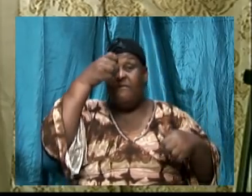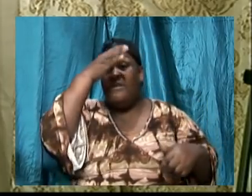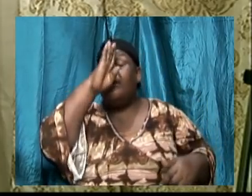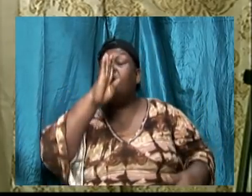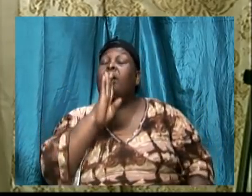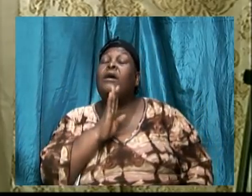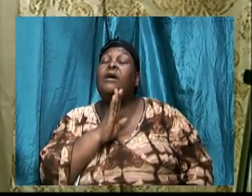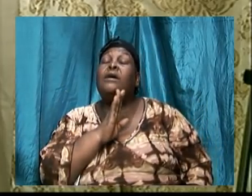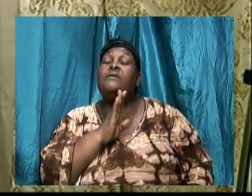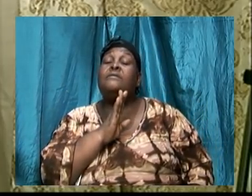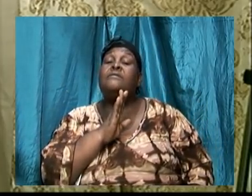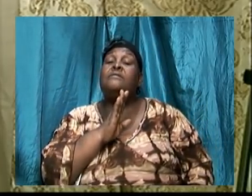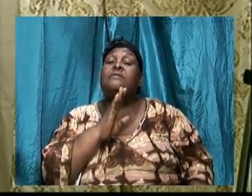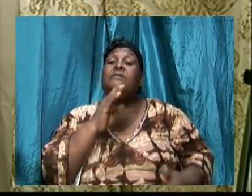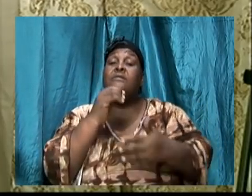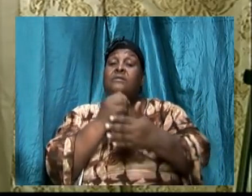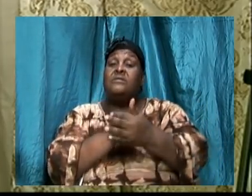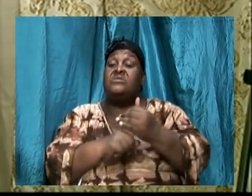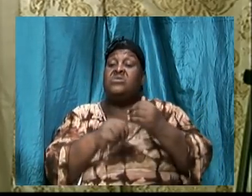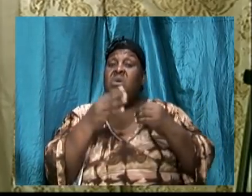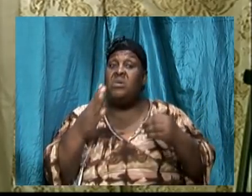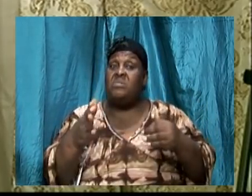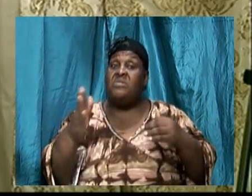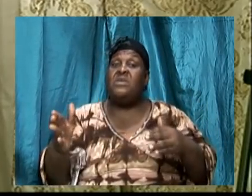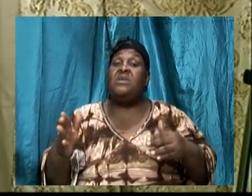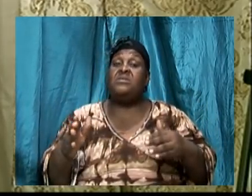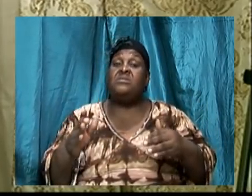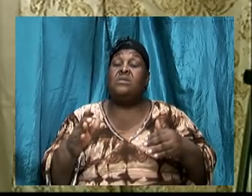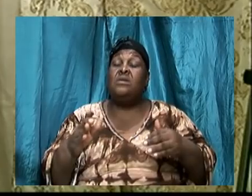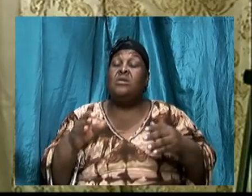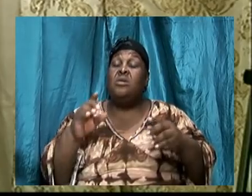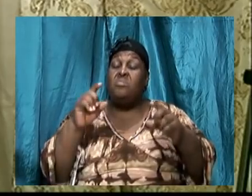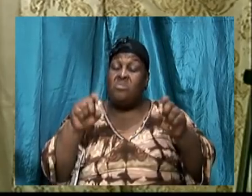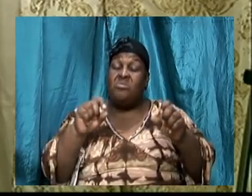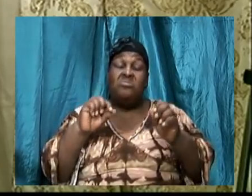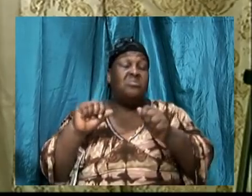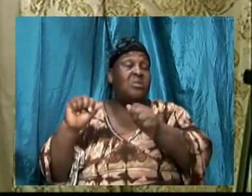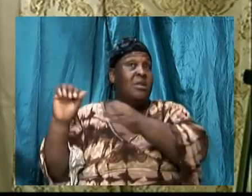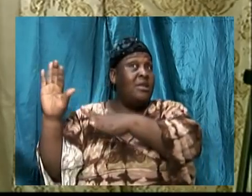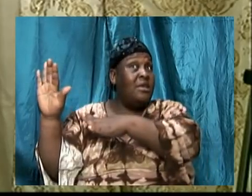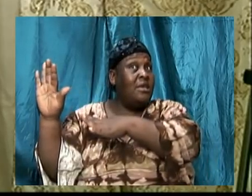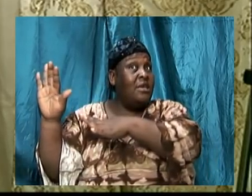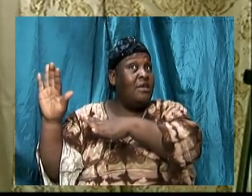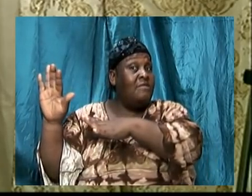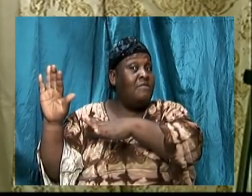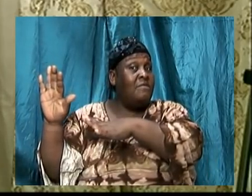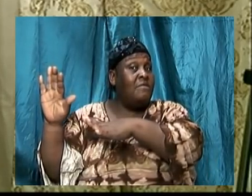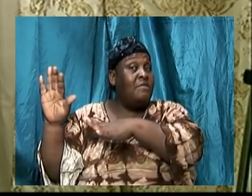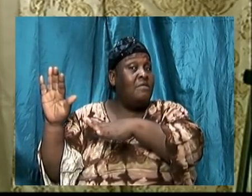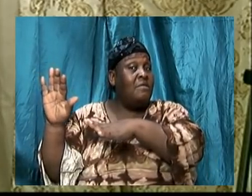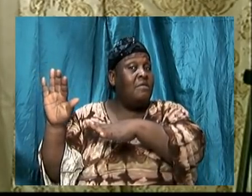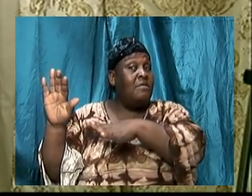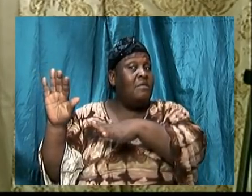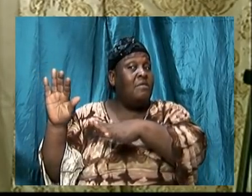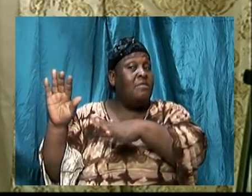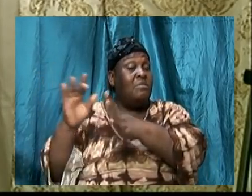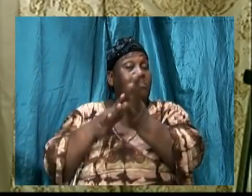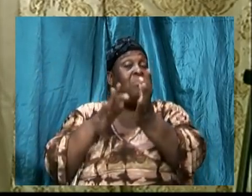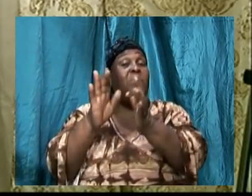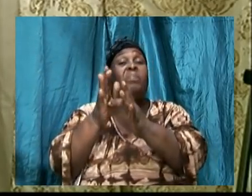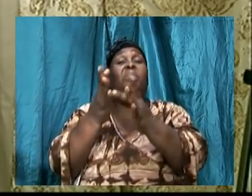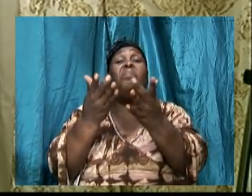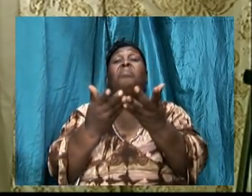There are some things that we must avoid based on what the word of God is saying. And I observe folks running headlong